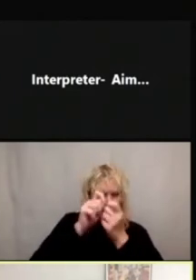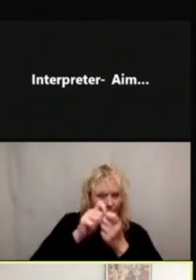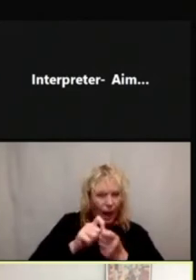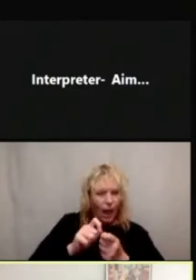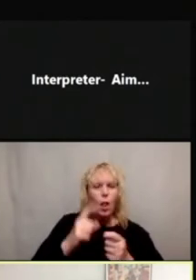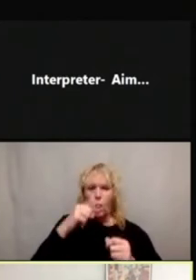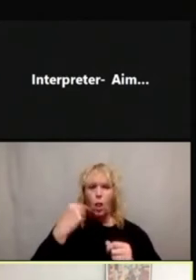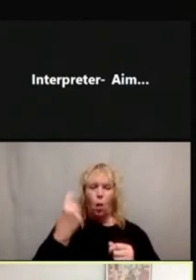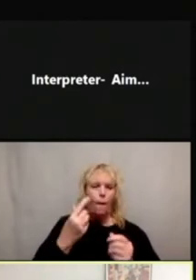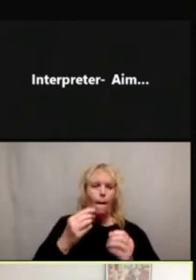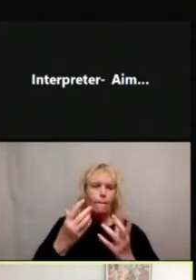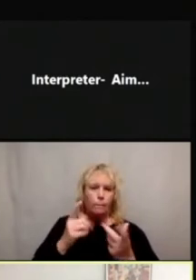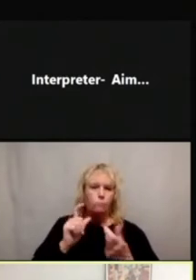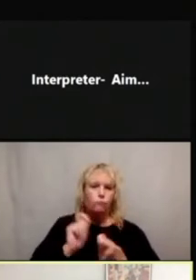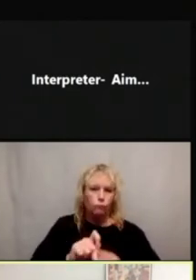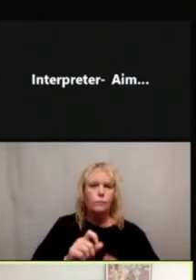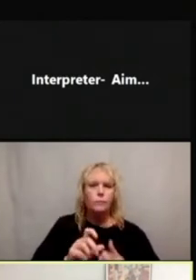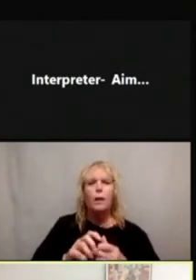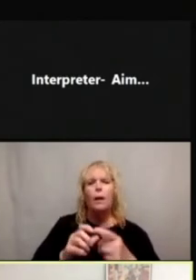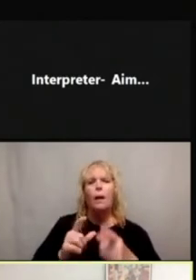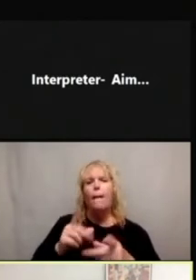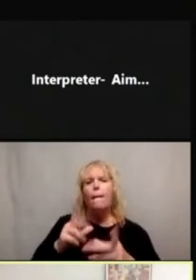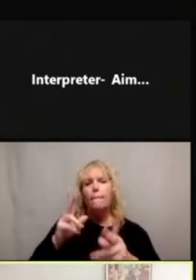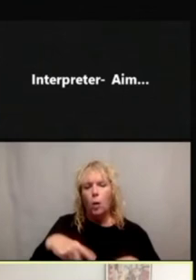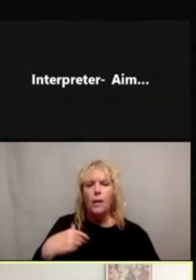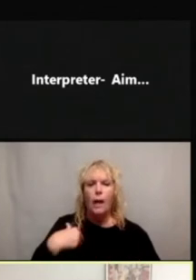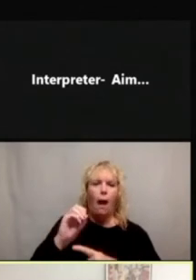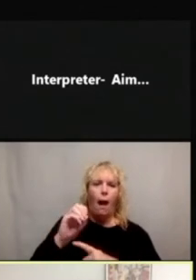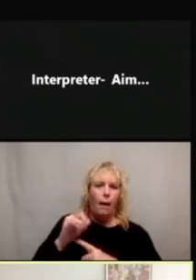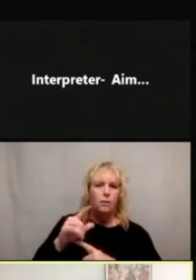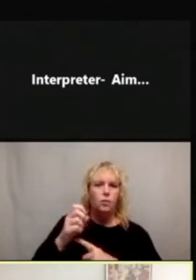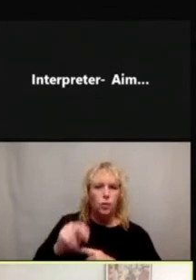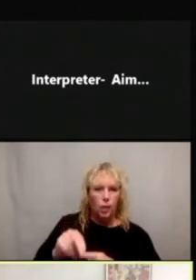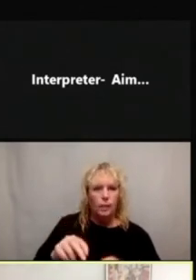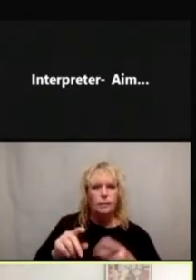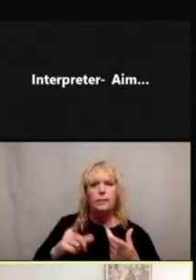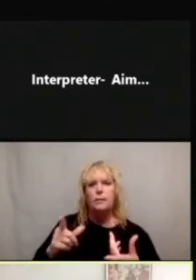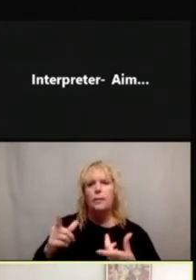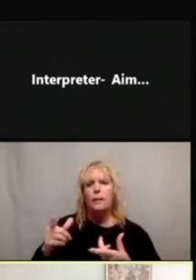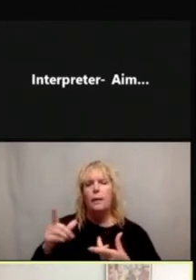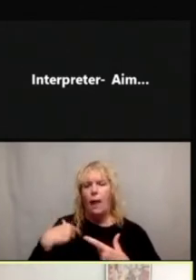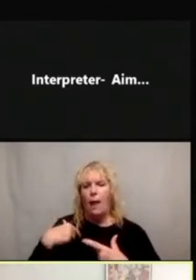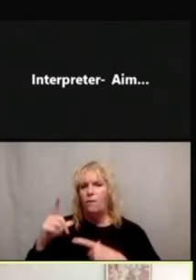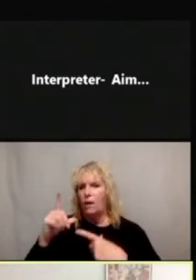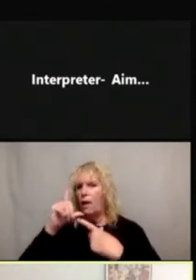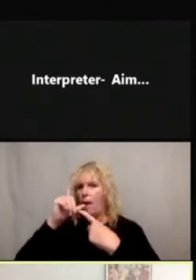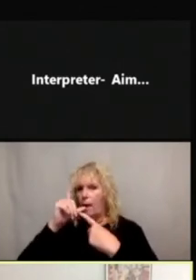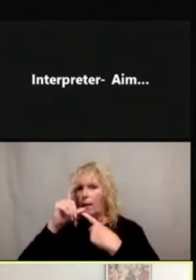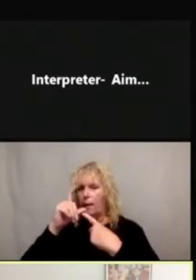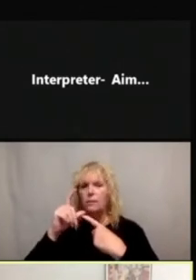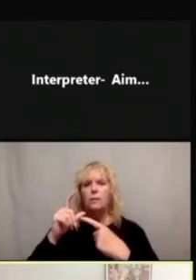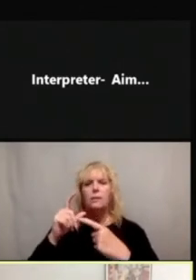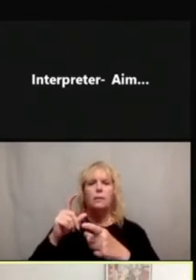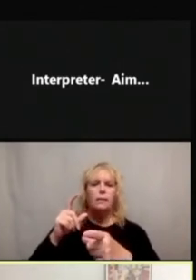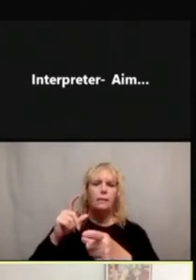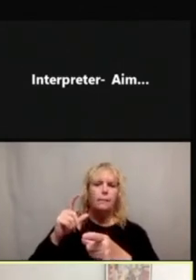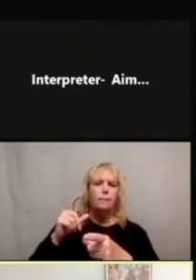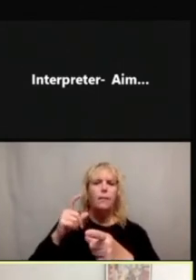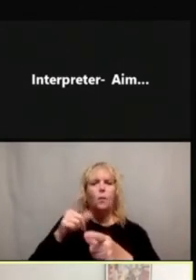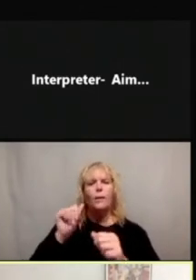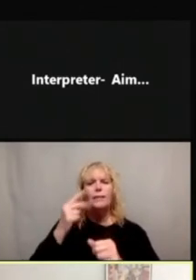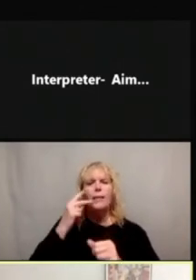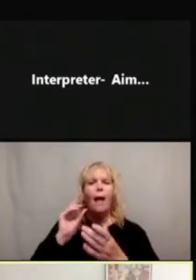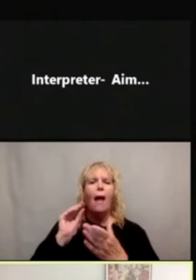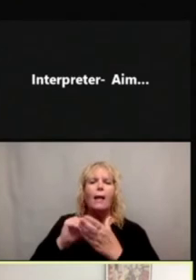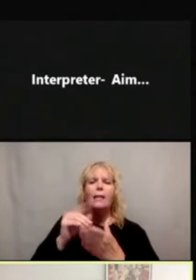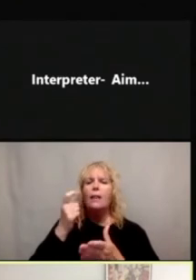example of a person using oxygen and using an inhaler. They've added a little bit of color to the inhaler to differentiate it from the rest of